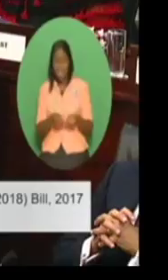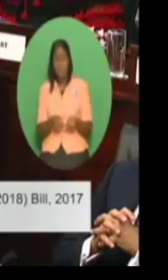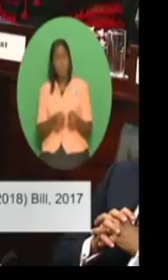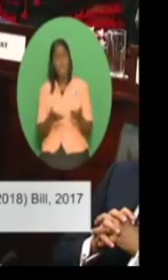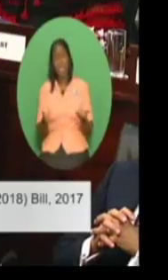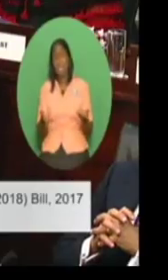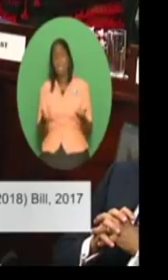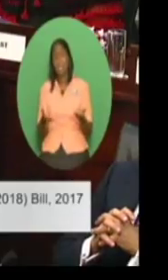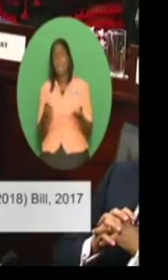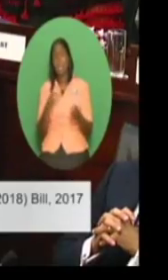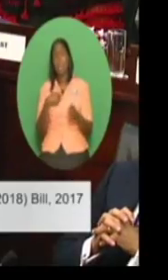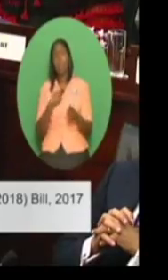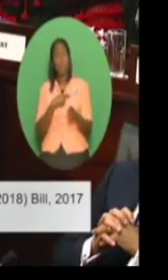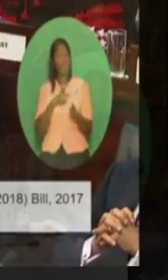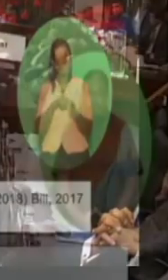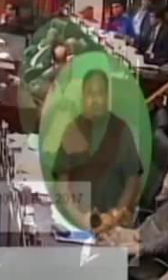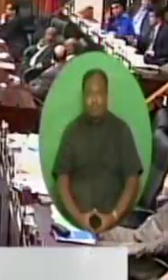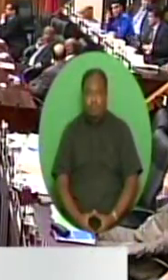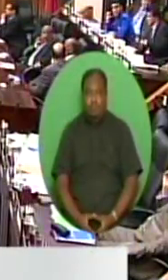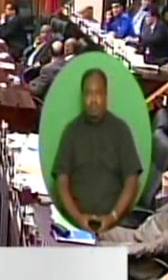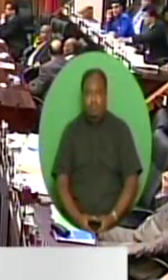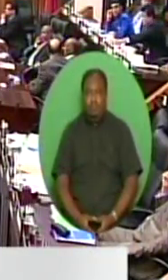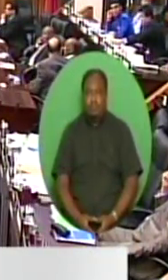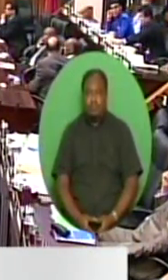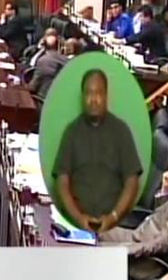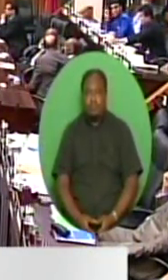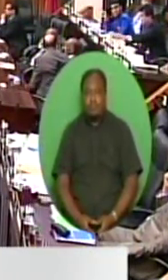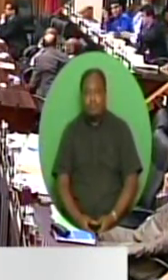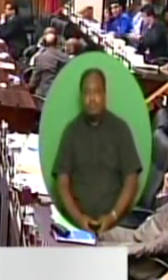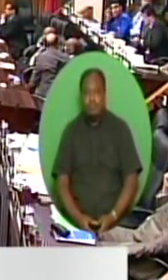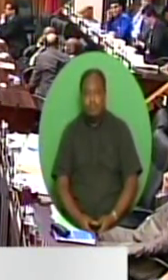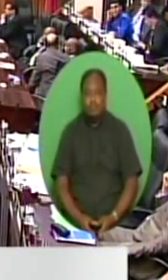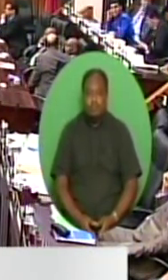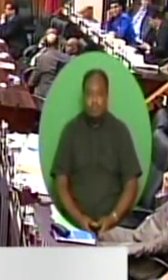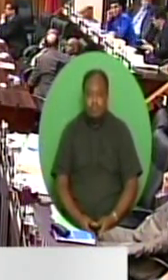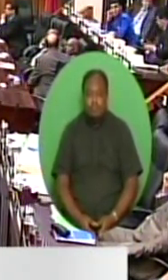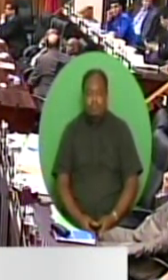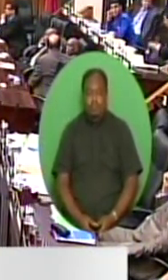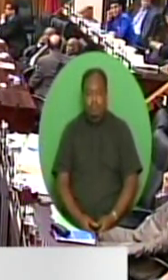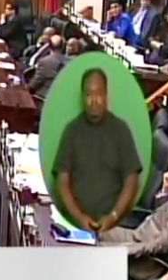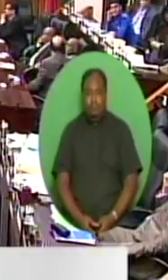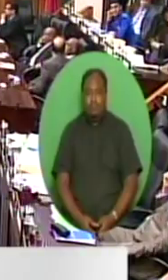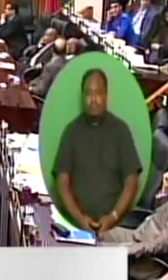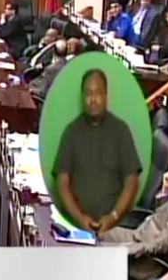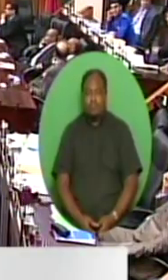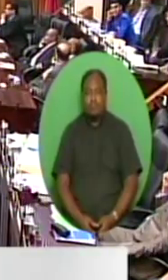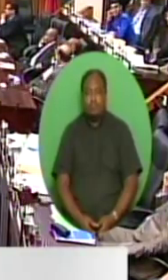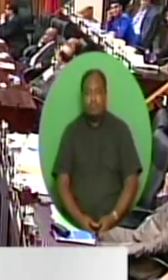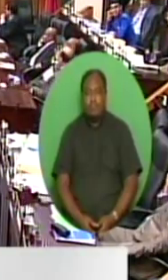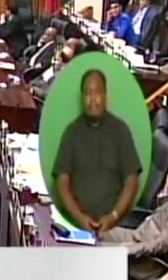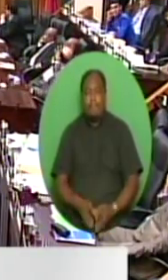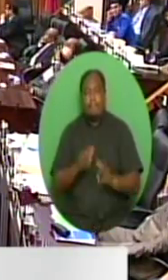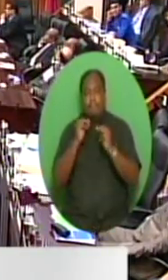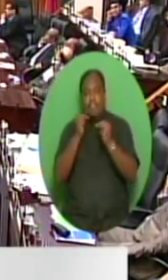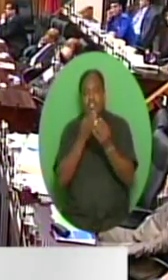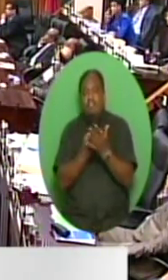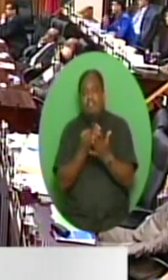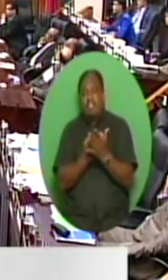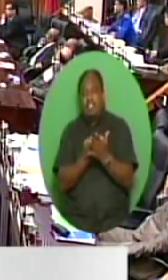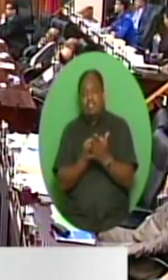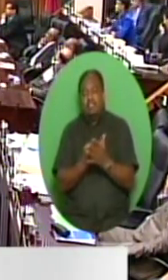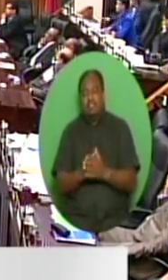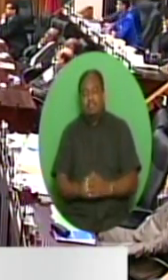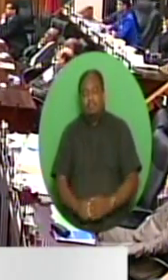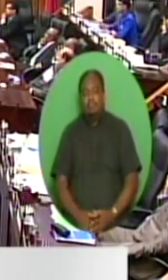start paying some of those bills in November. As he wound up debate on the 2018 budget in the lower house on Thursday evening, Minister